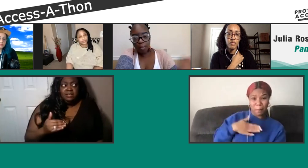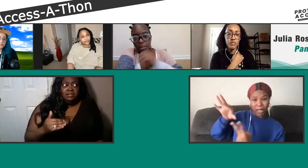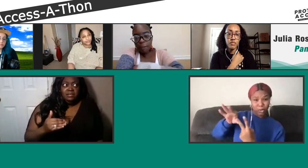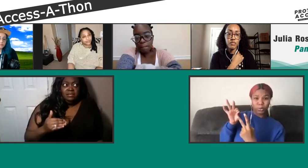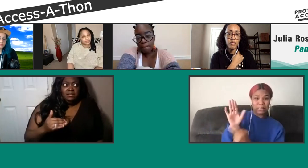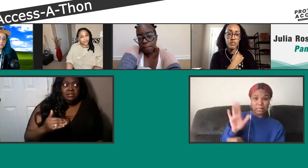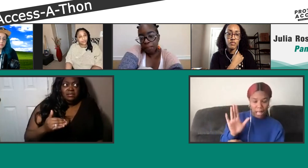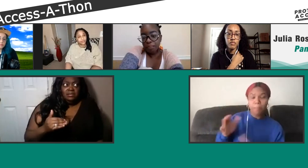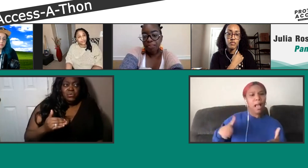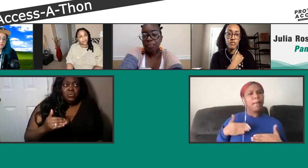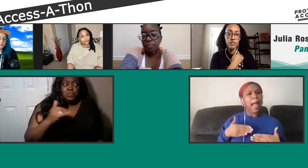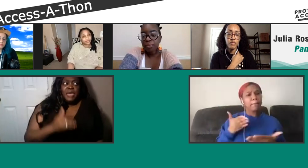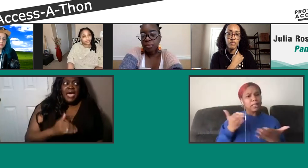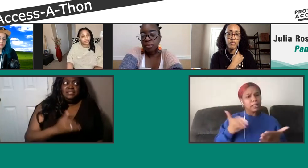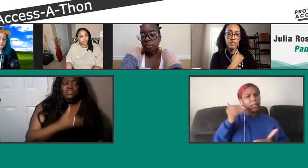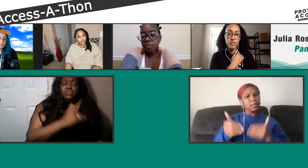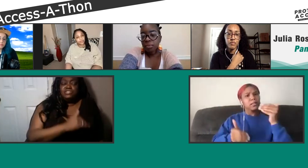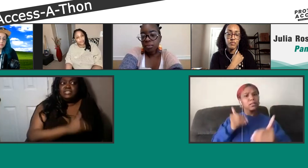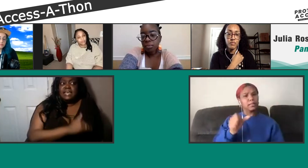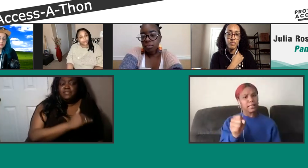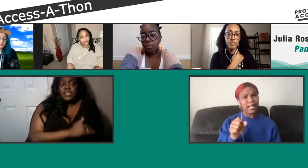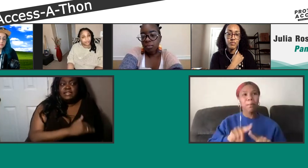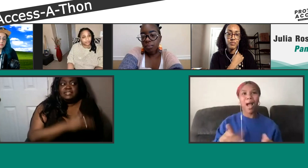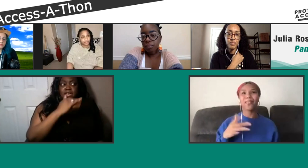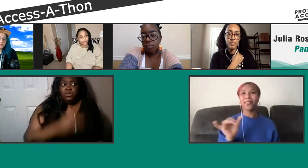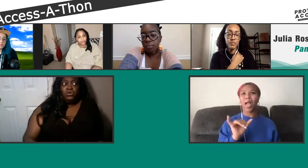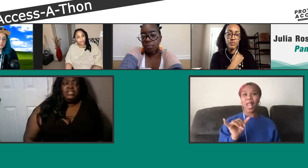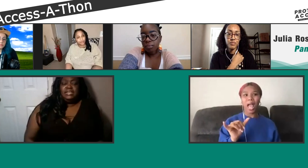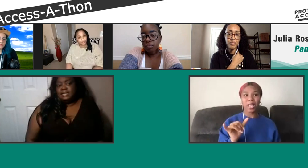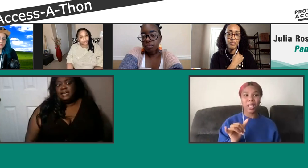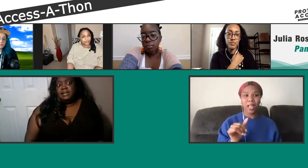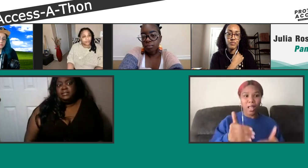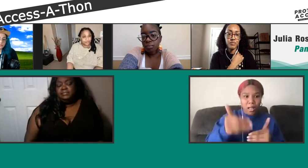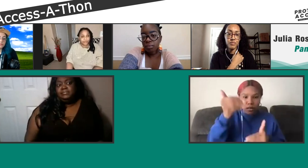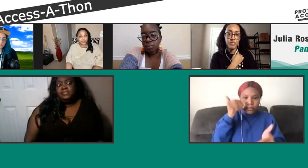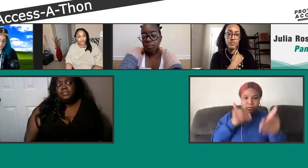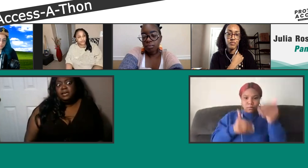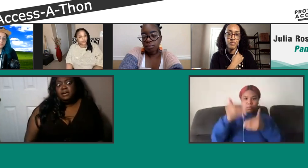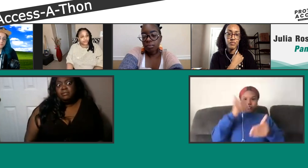we're back to the original set of things that couldn't get done.